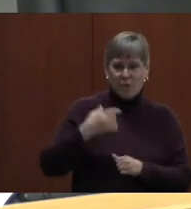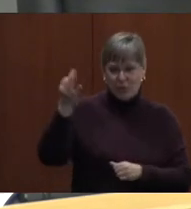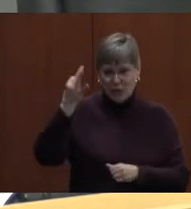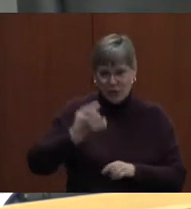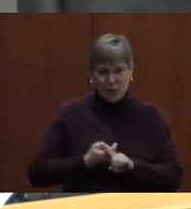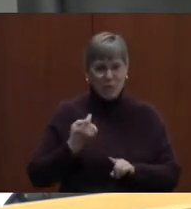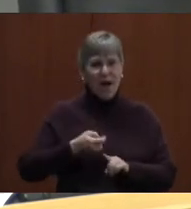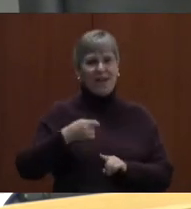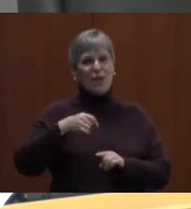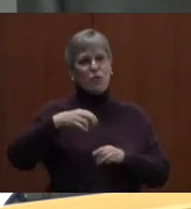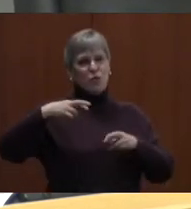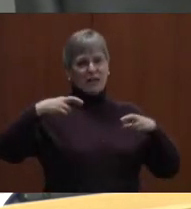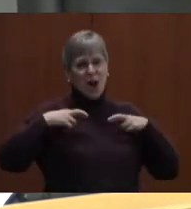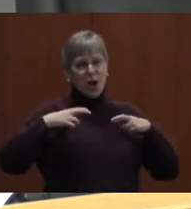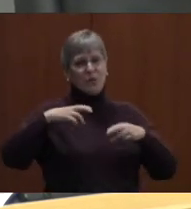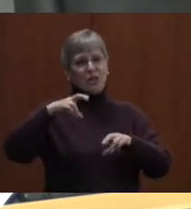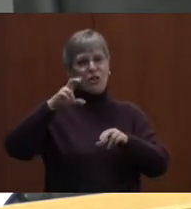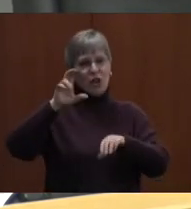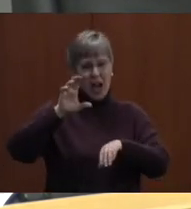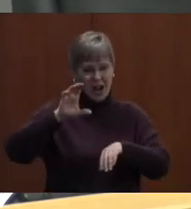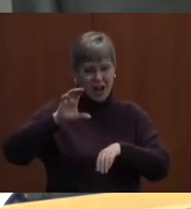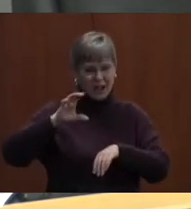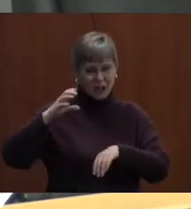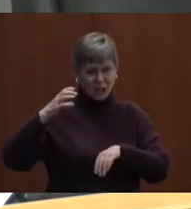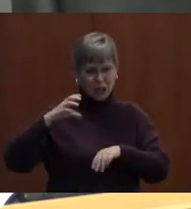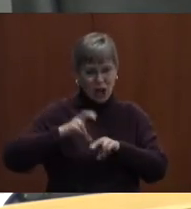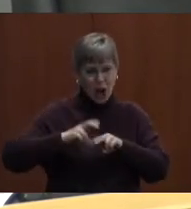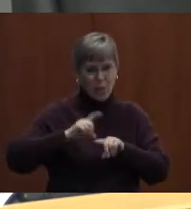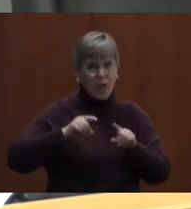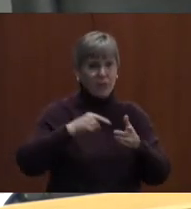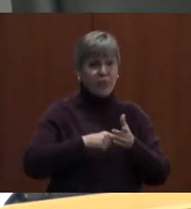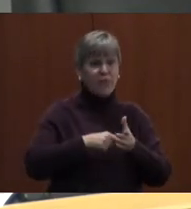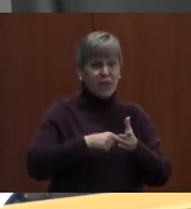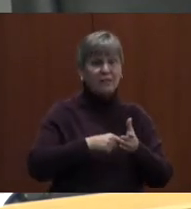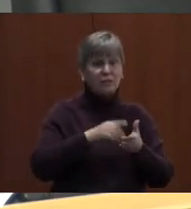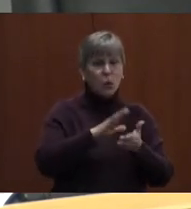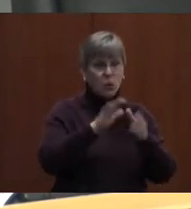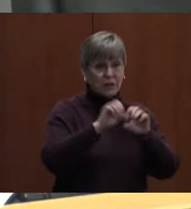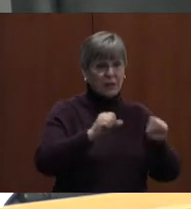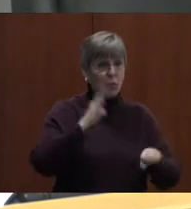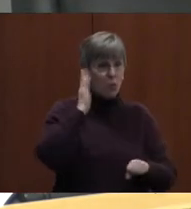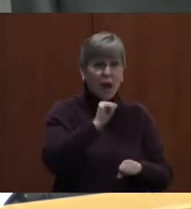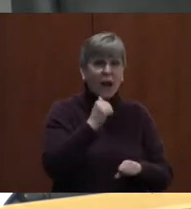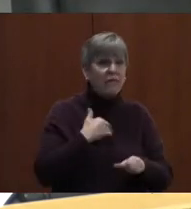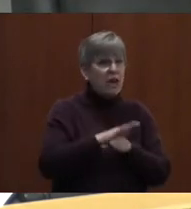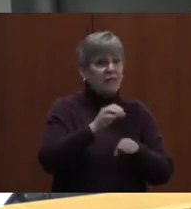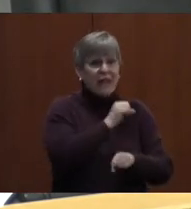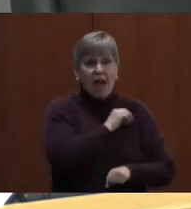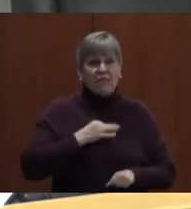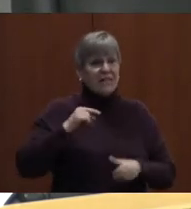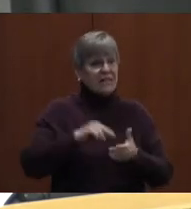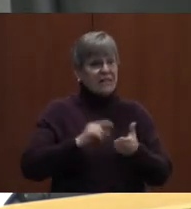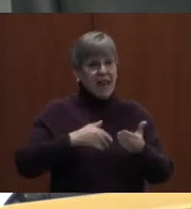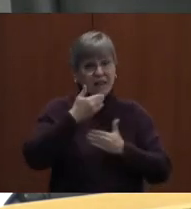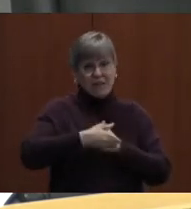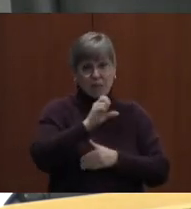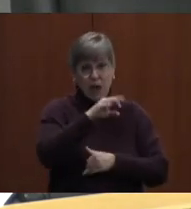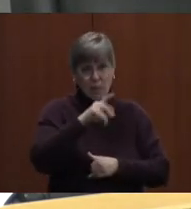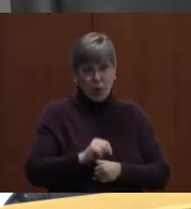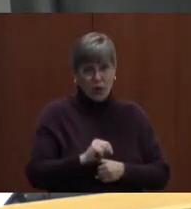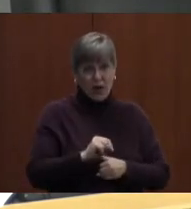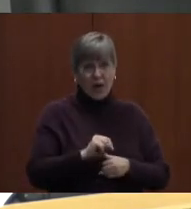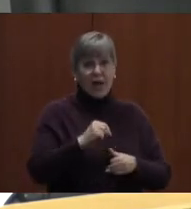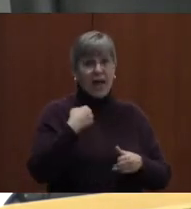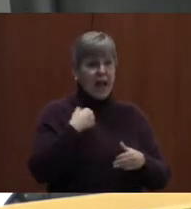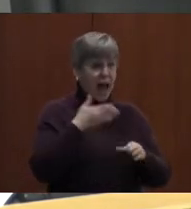school system, this school system will be short-staffed this September. And next September, a year away from this September,